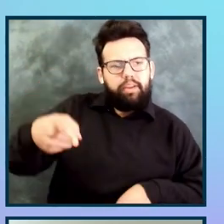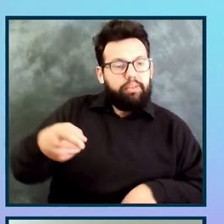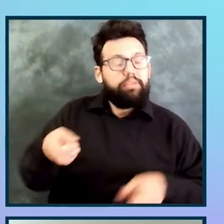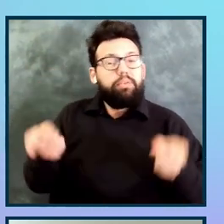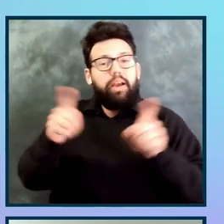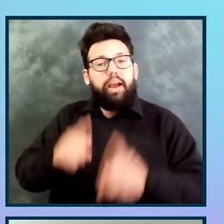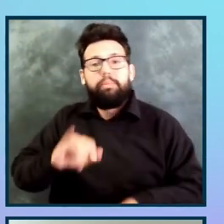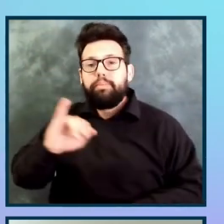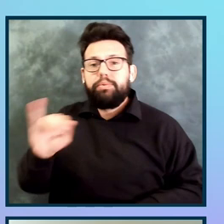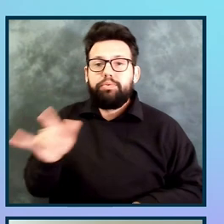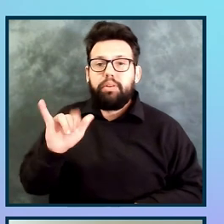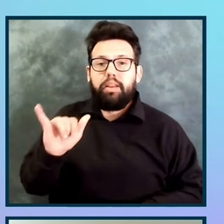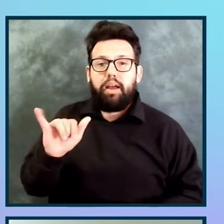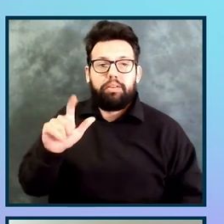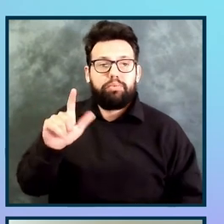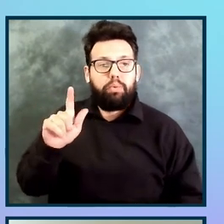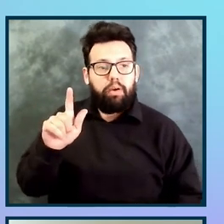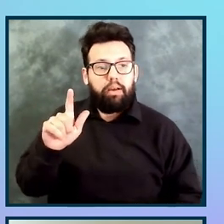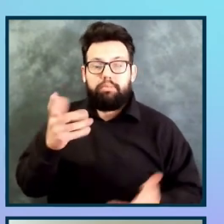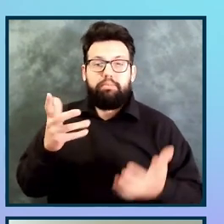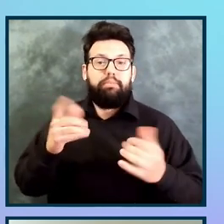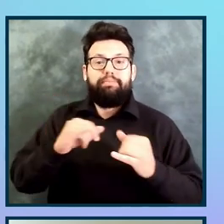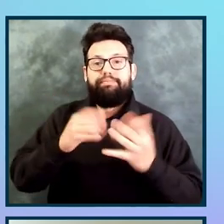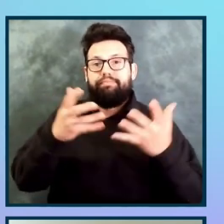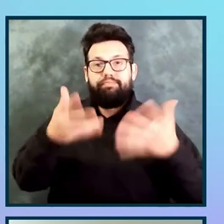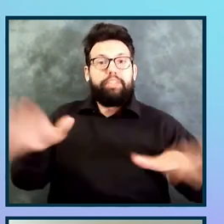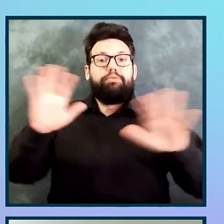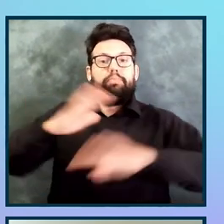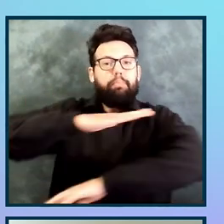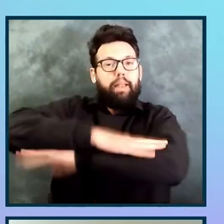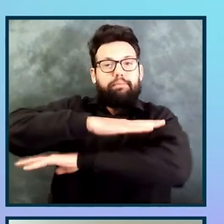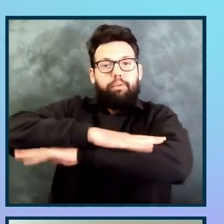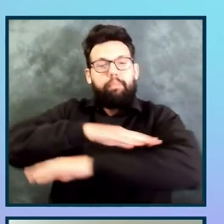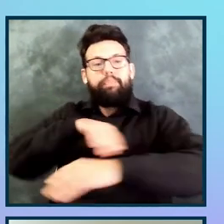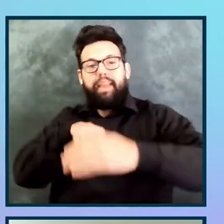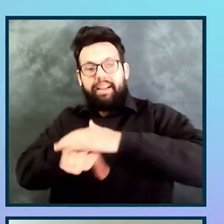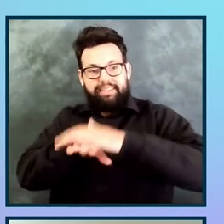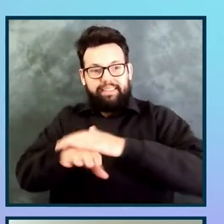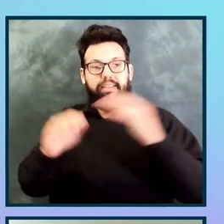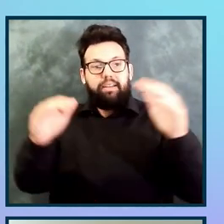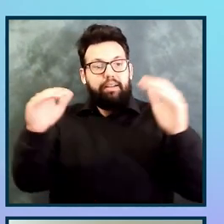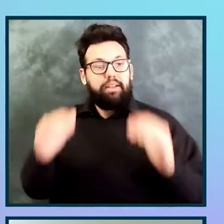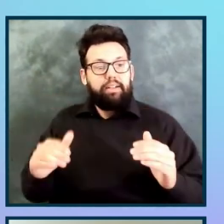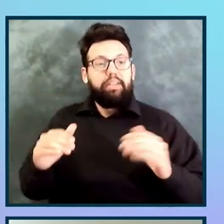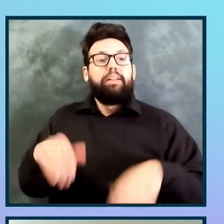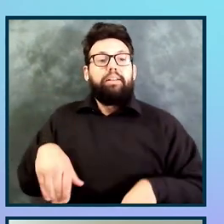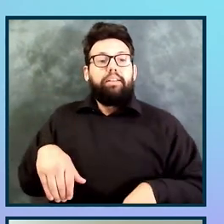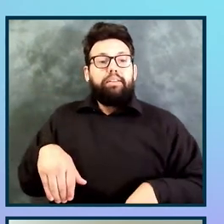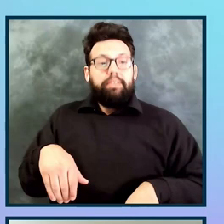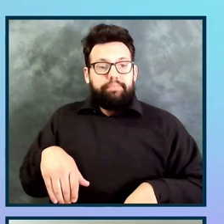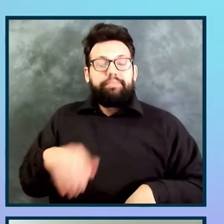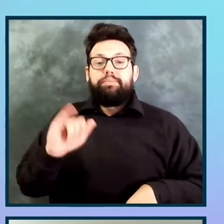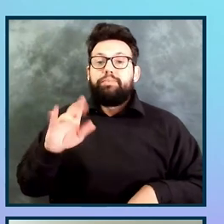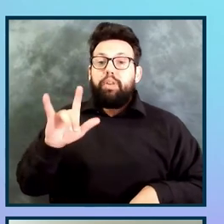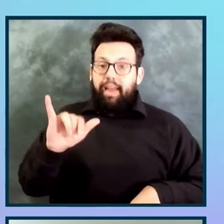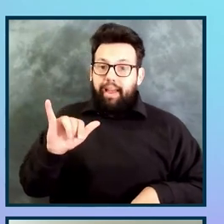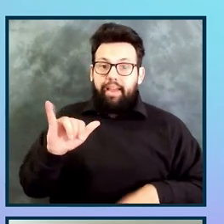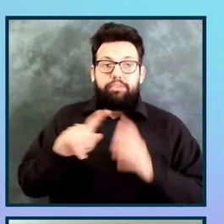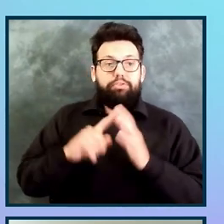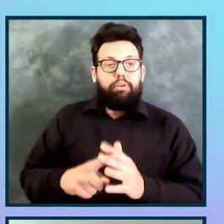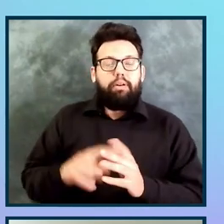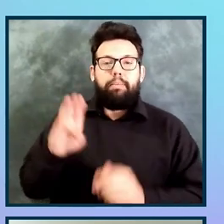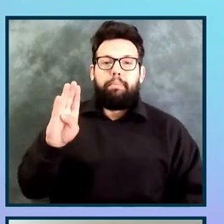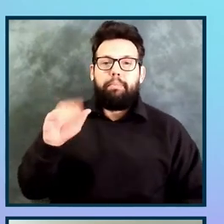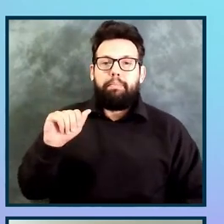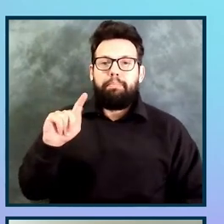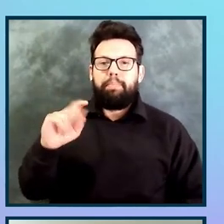we finalized platform access. And then, as Elle had mentioned, also in July, we began batch testing. So what that means is